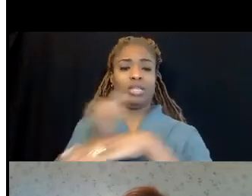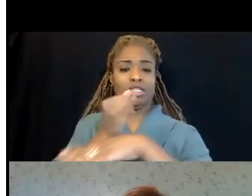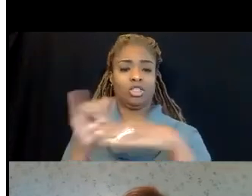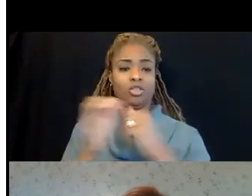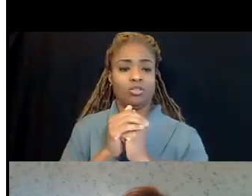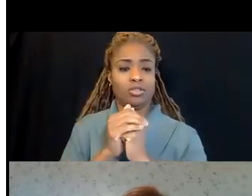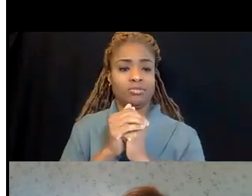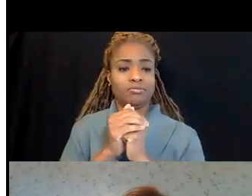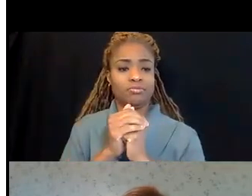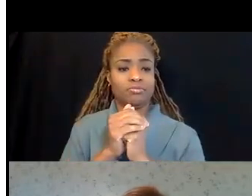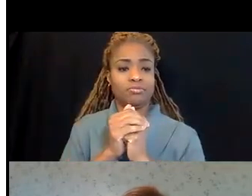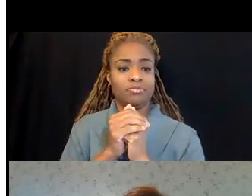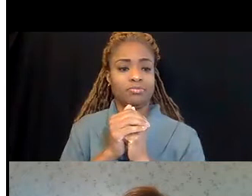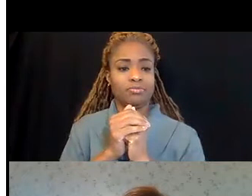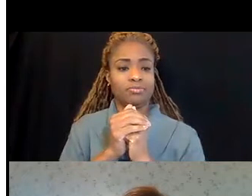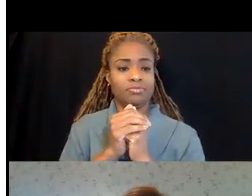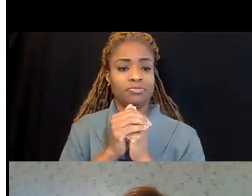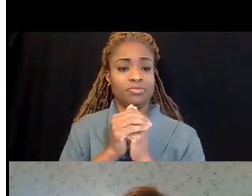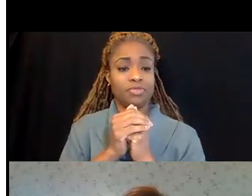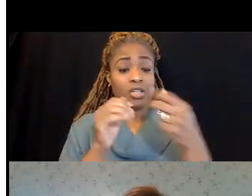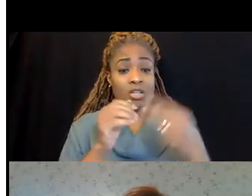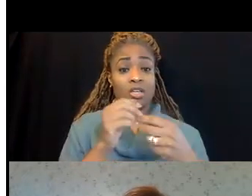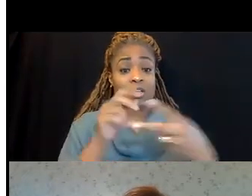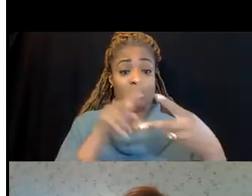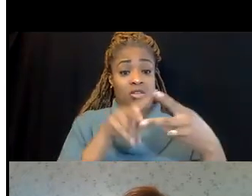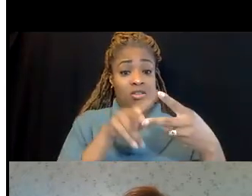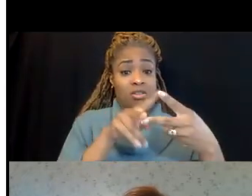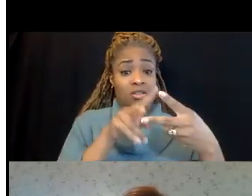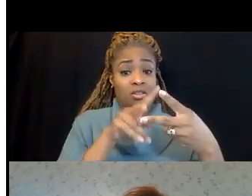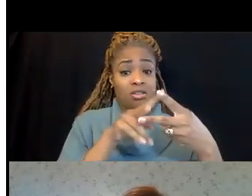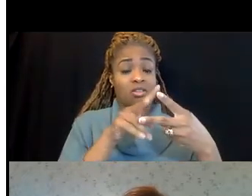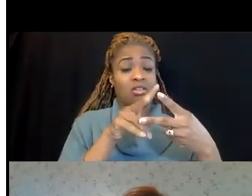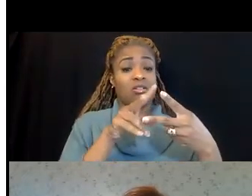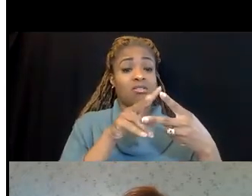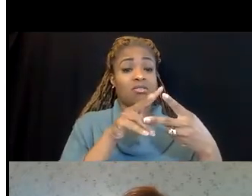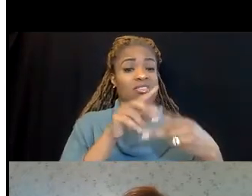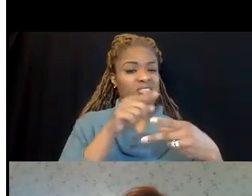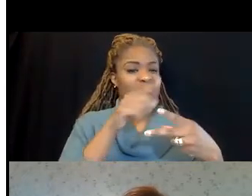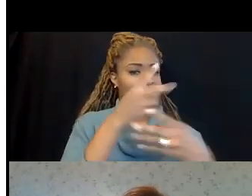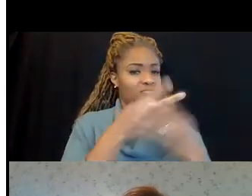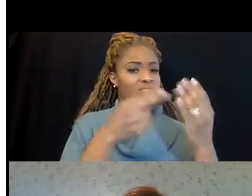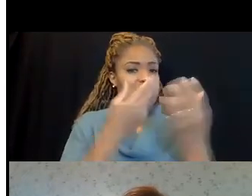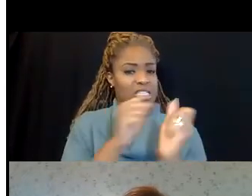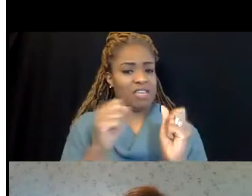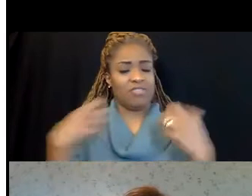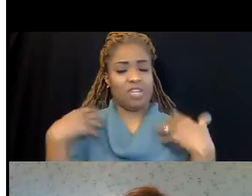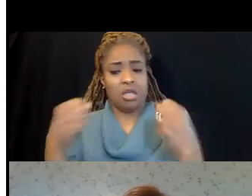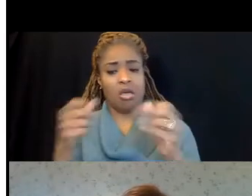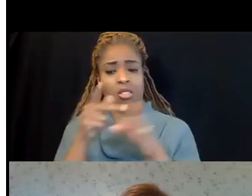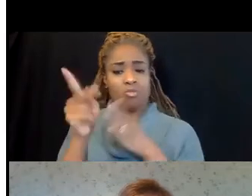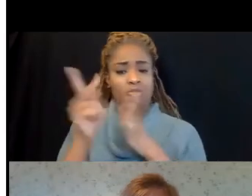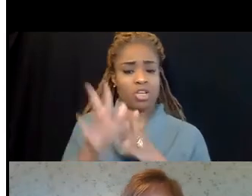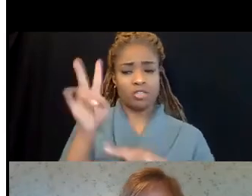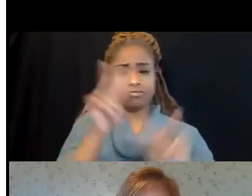When the two divisions come out, their safety and health professionals are looking at